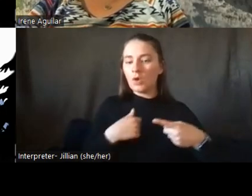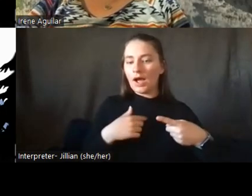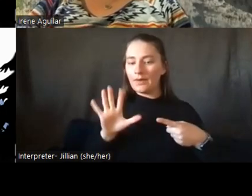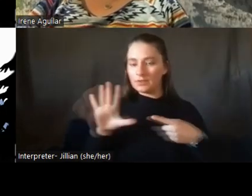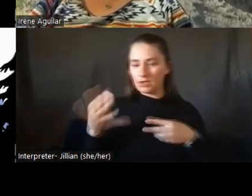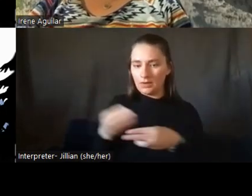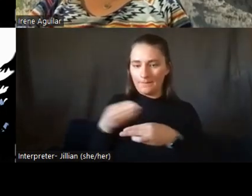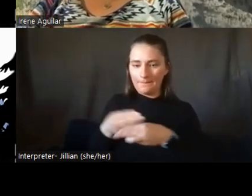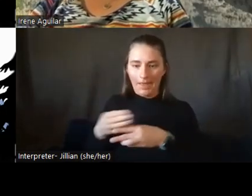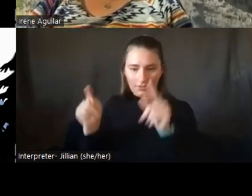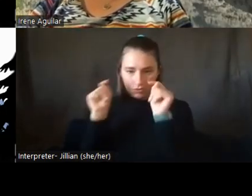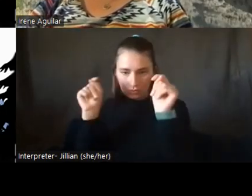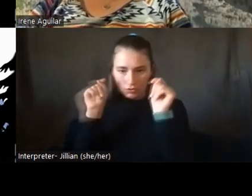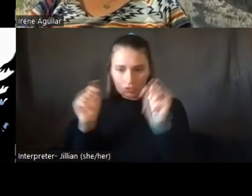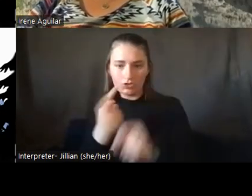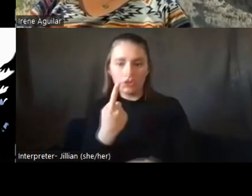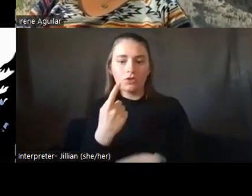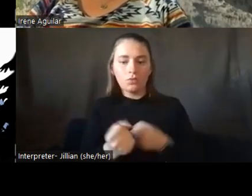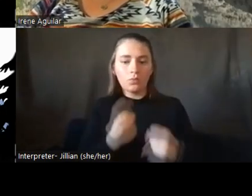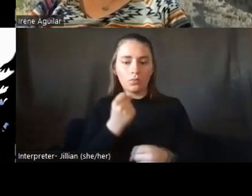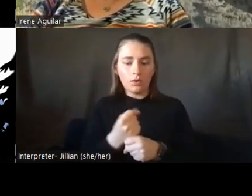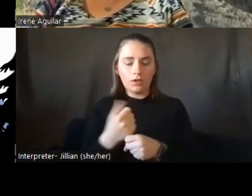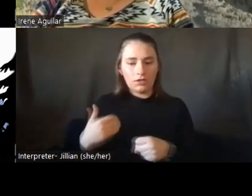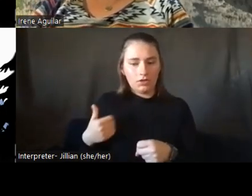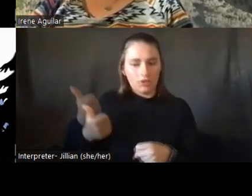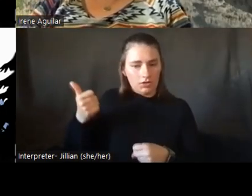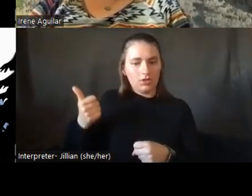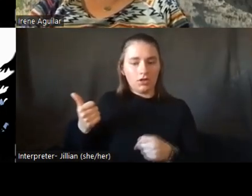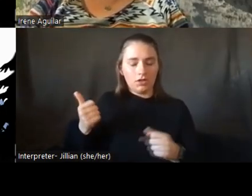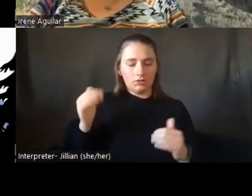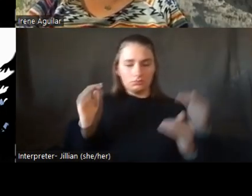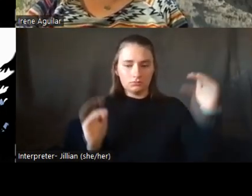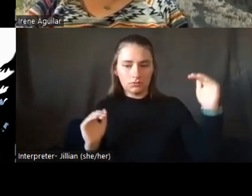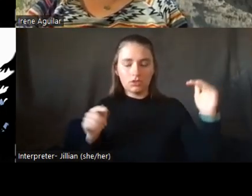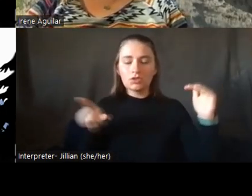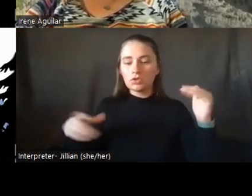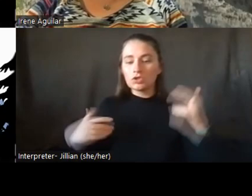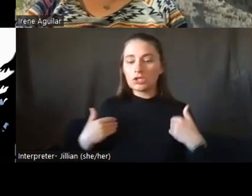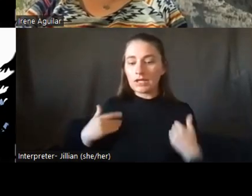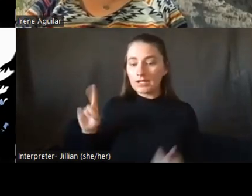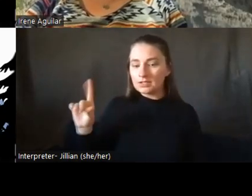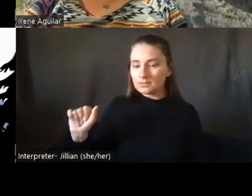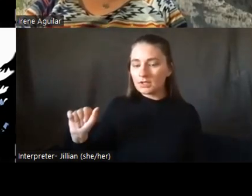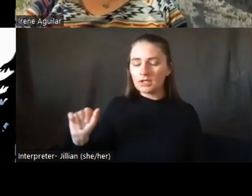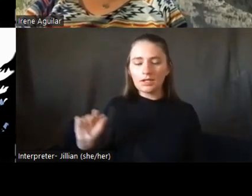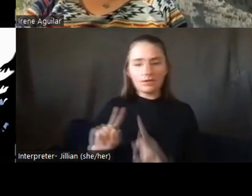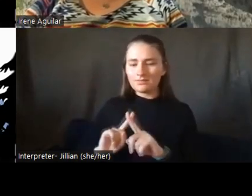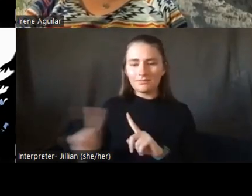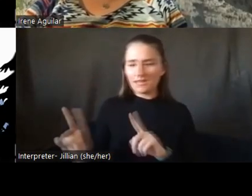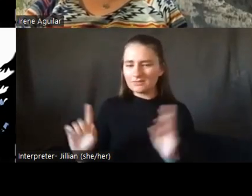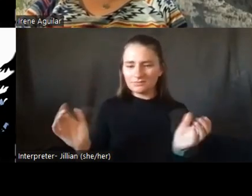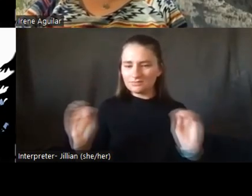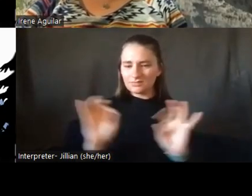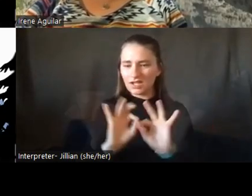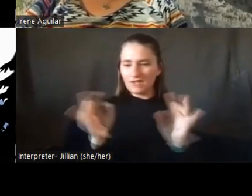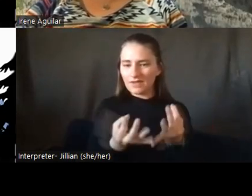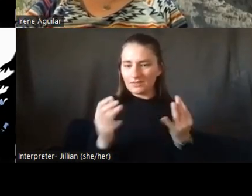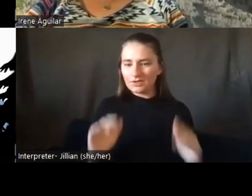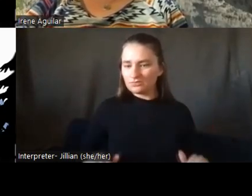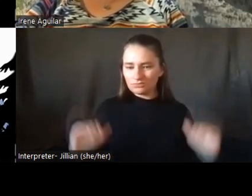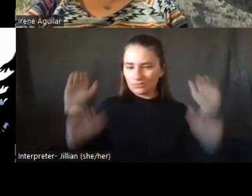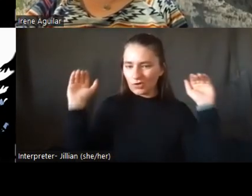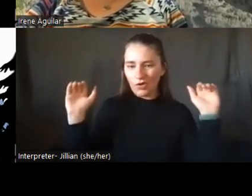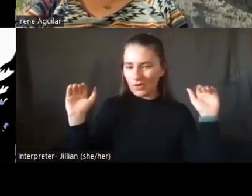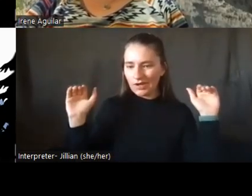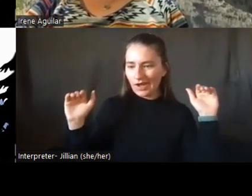was one year younger than me. And even though she had a disability, none of the family members growing up around